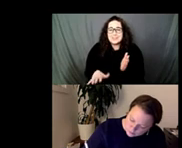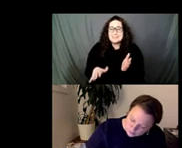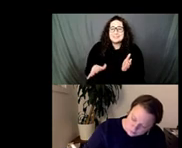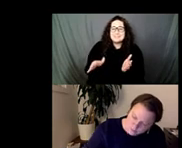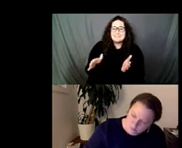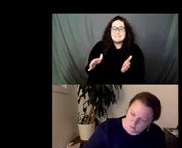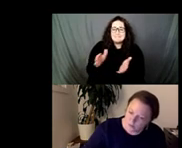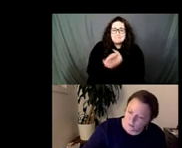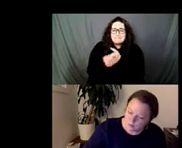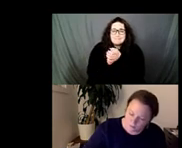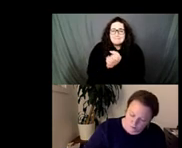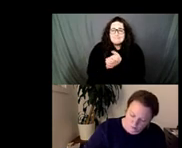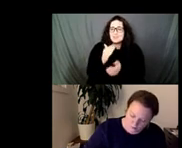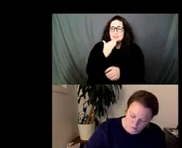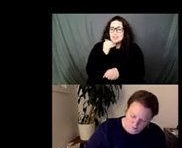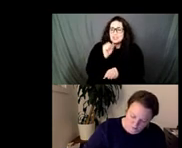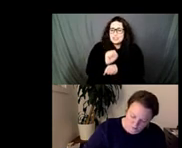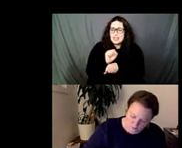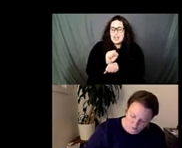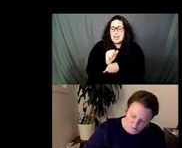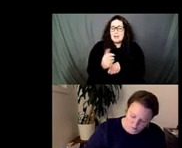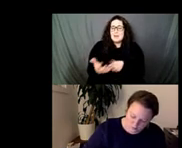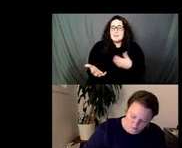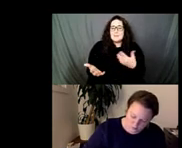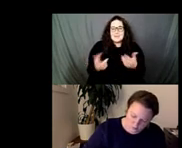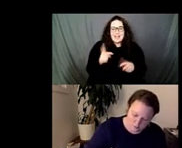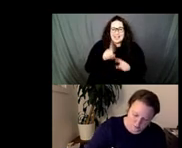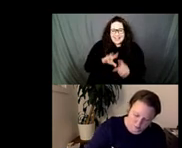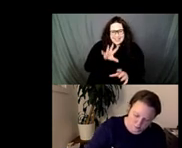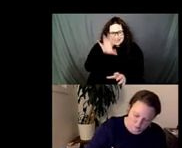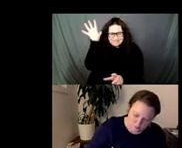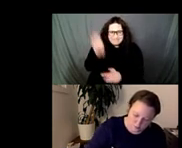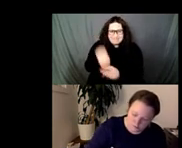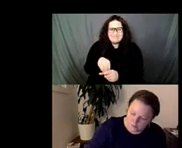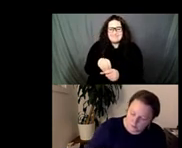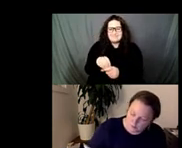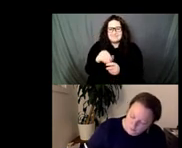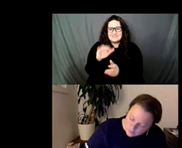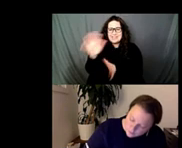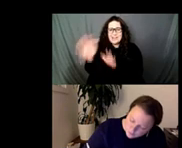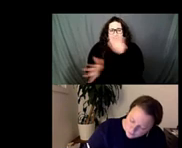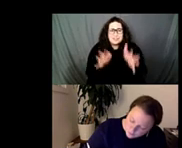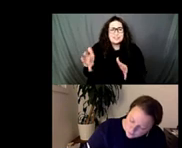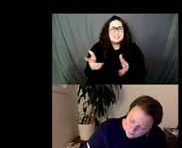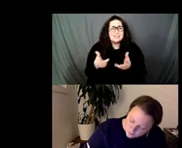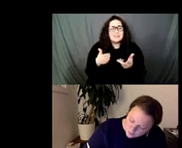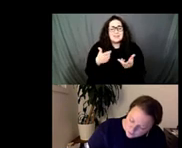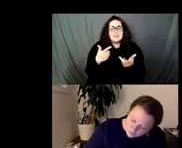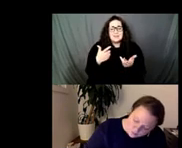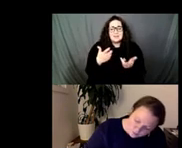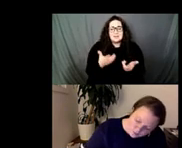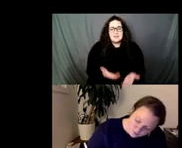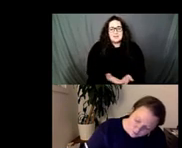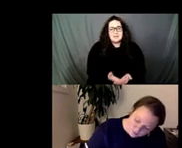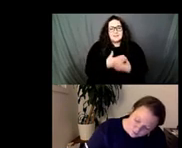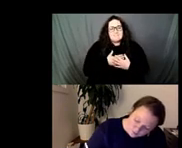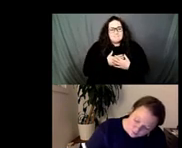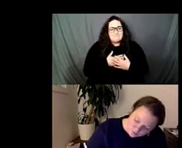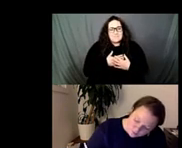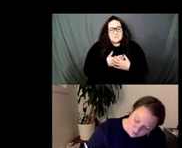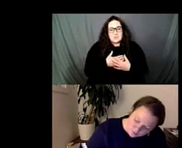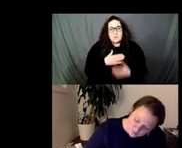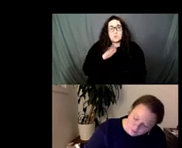you really can't engage in that sense of touch and so I was really struck about your elements